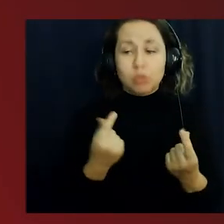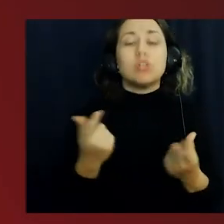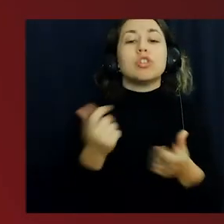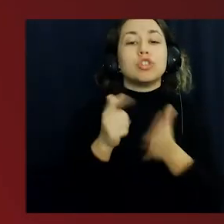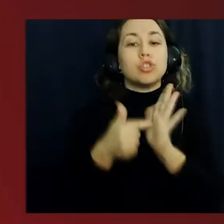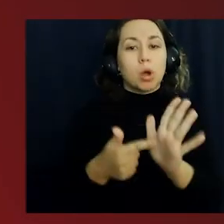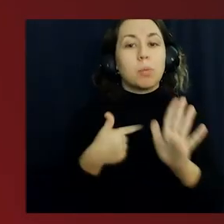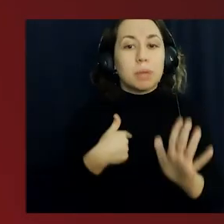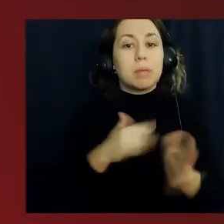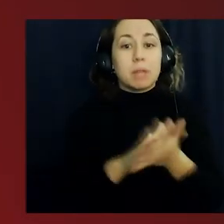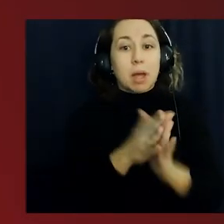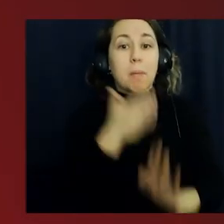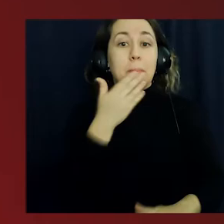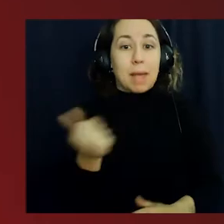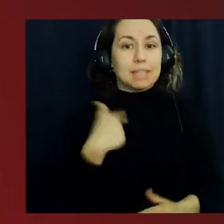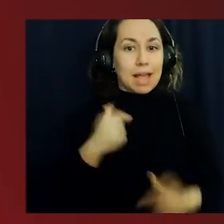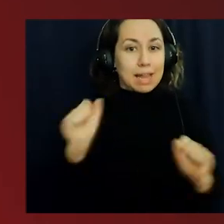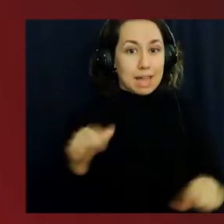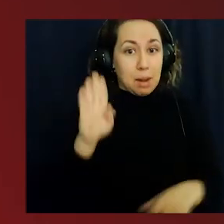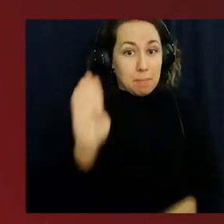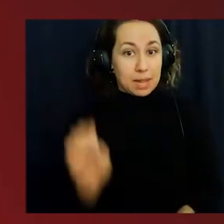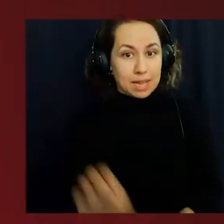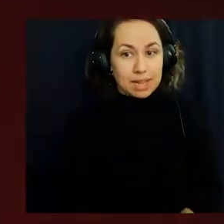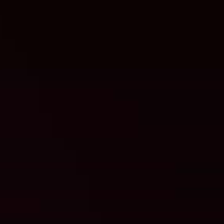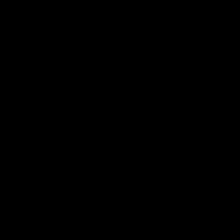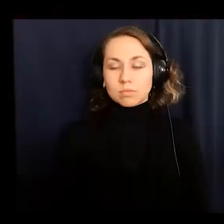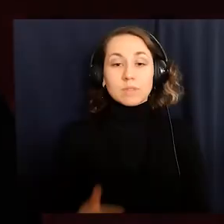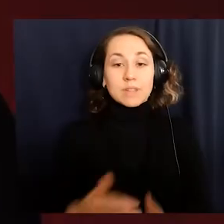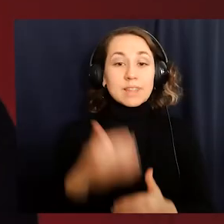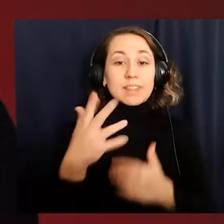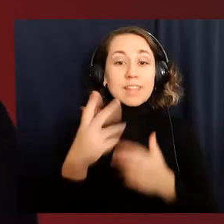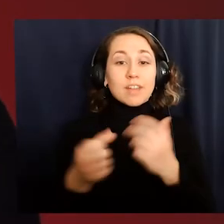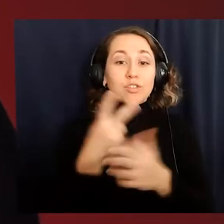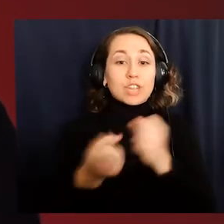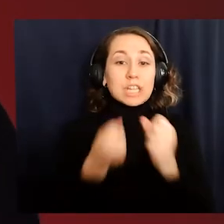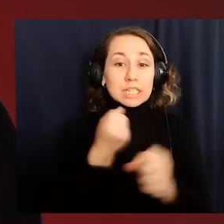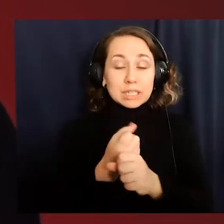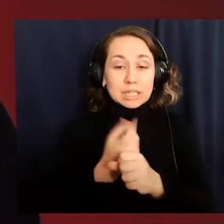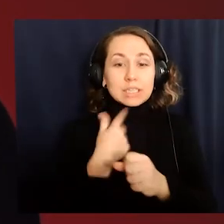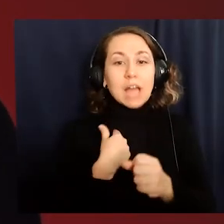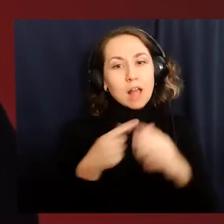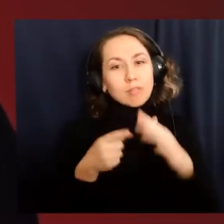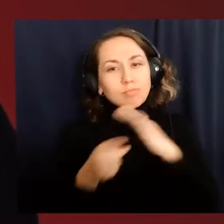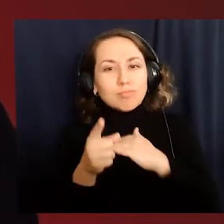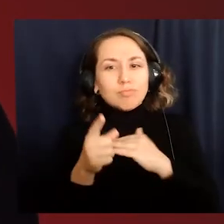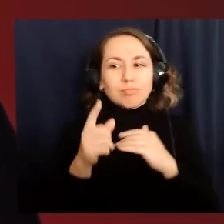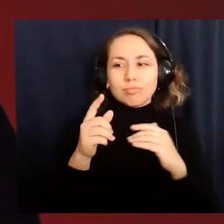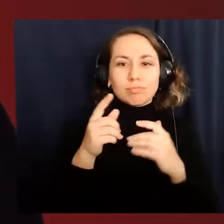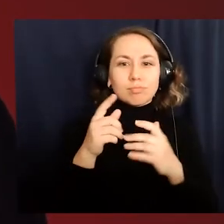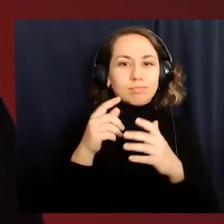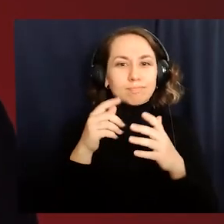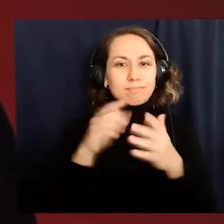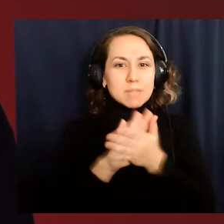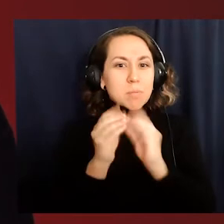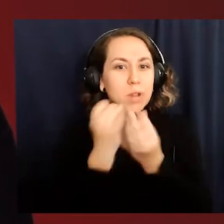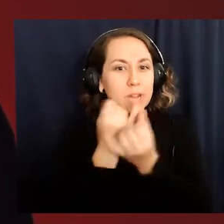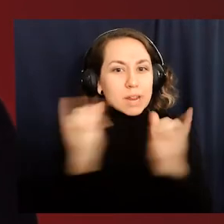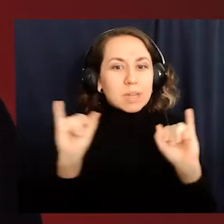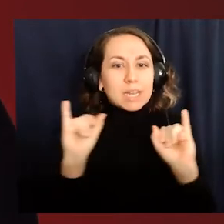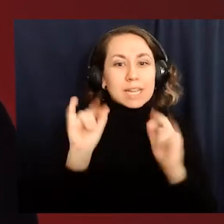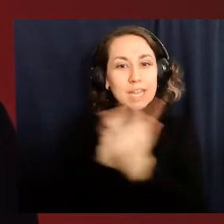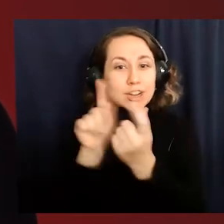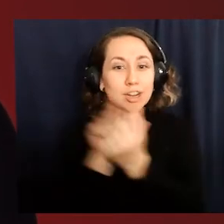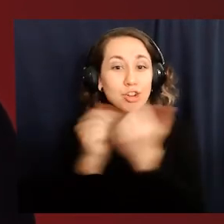everything I do and pushing me to be the best that I can be. In the next few years, I look forward to exploring the depths of my independence